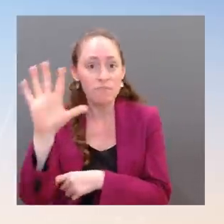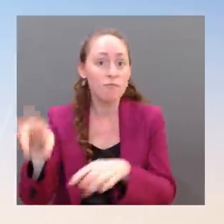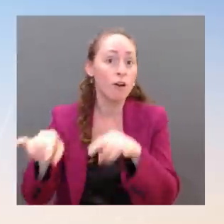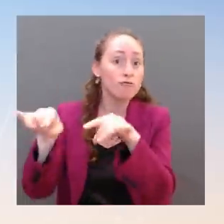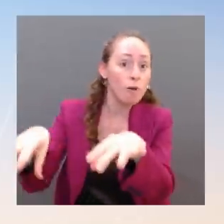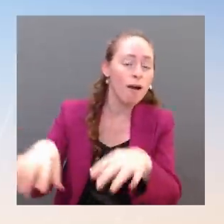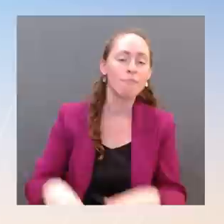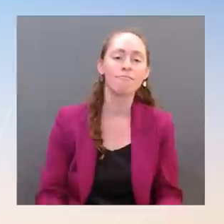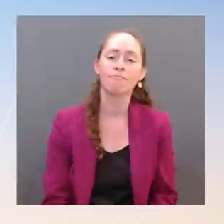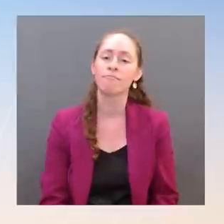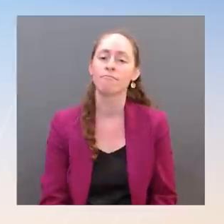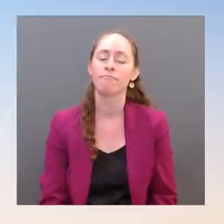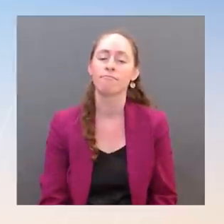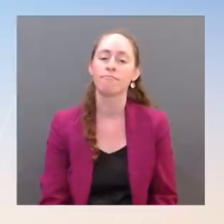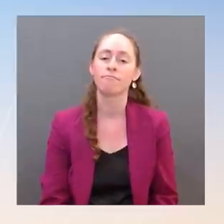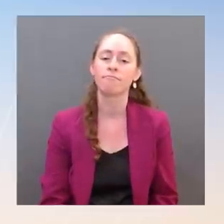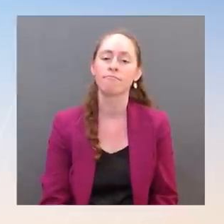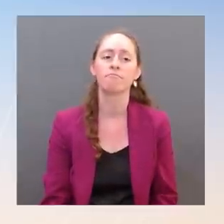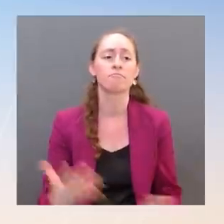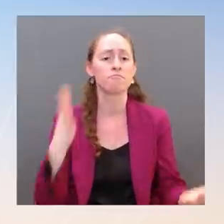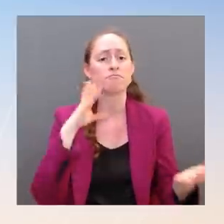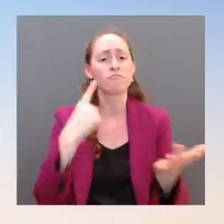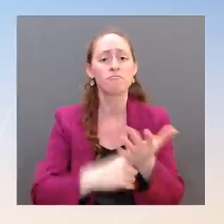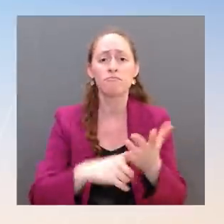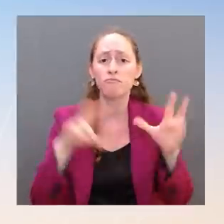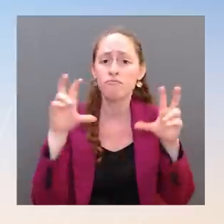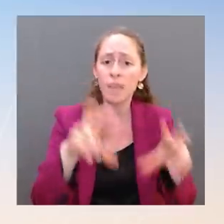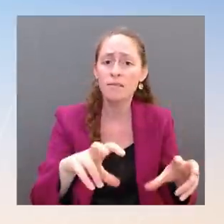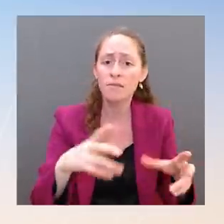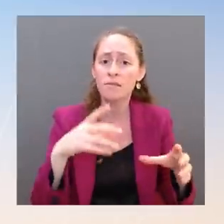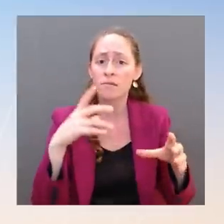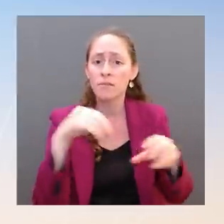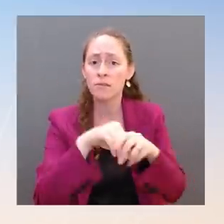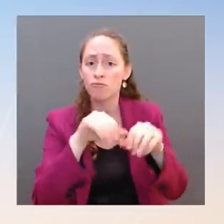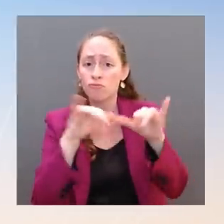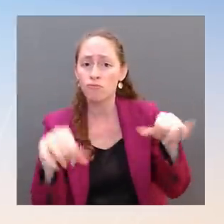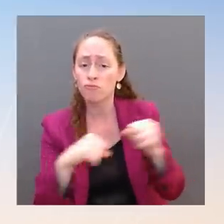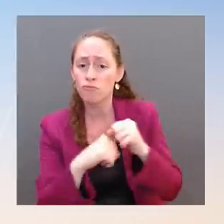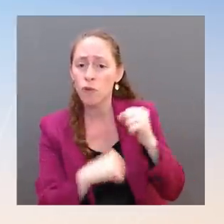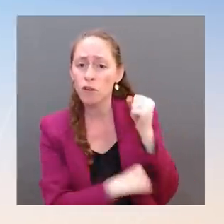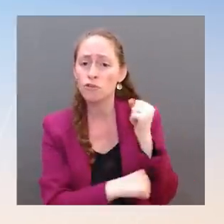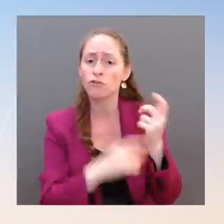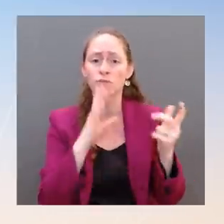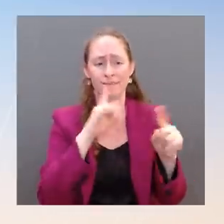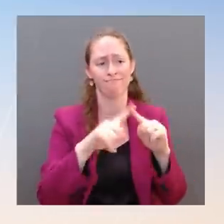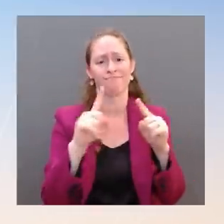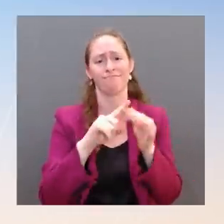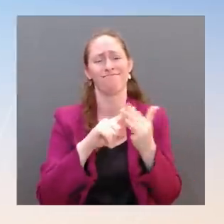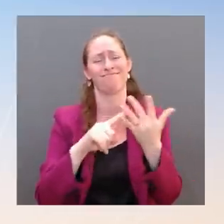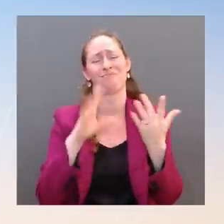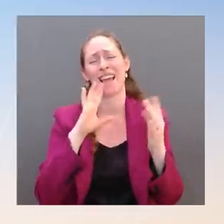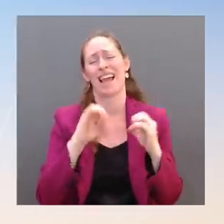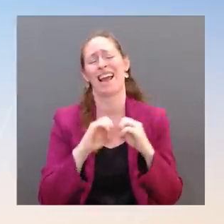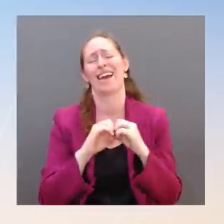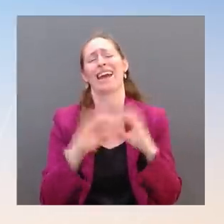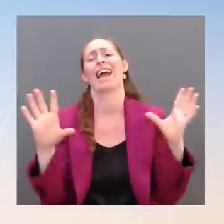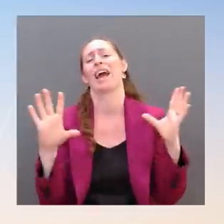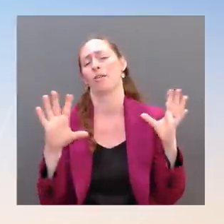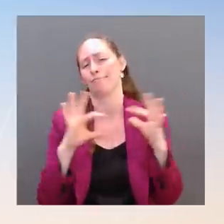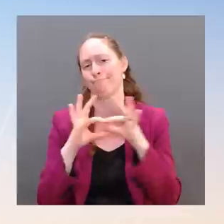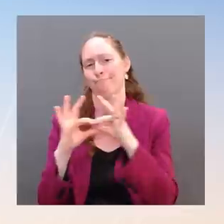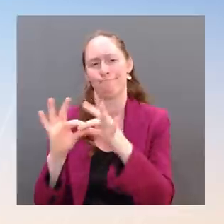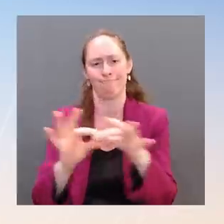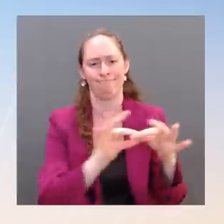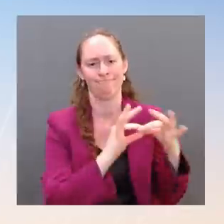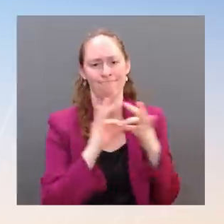this trip is going to put on full display President Biden's Indo-Pacific strategy and that it will show in living color that the United States